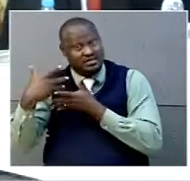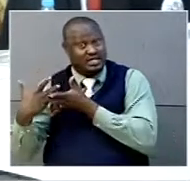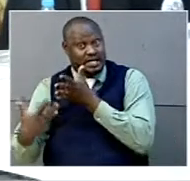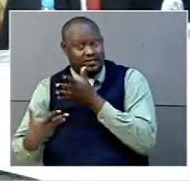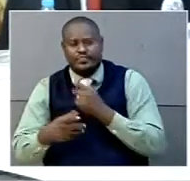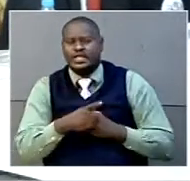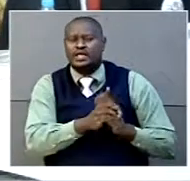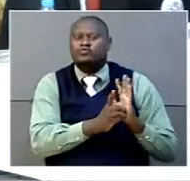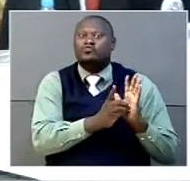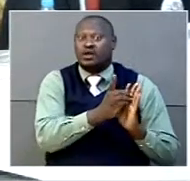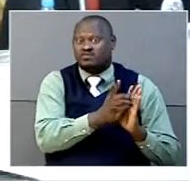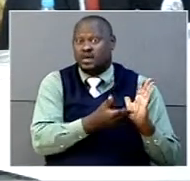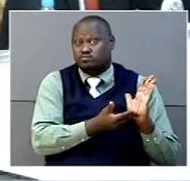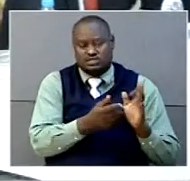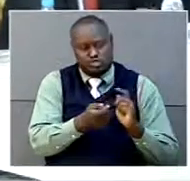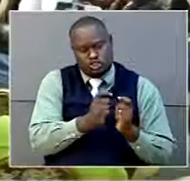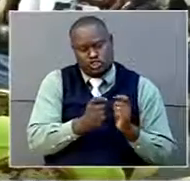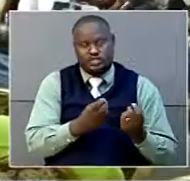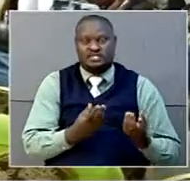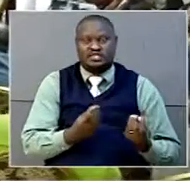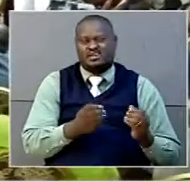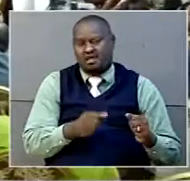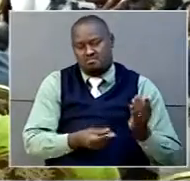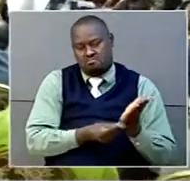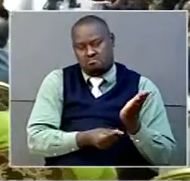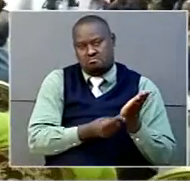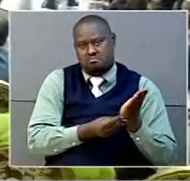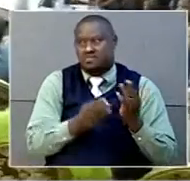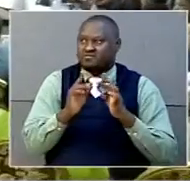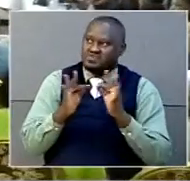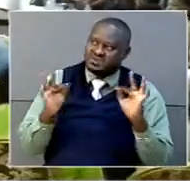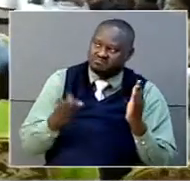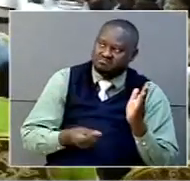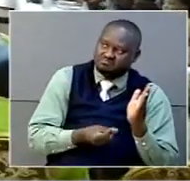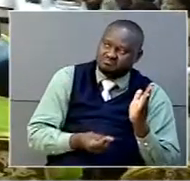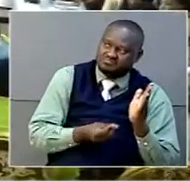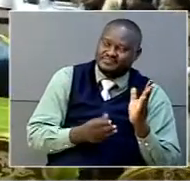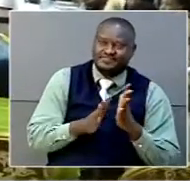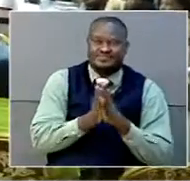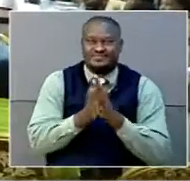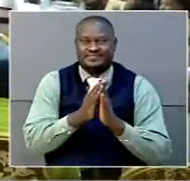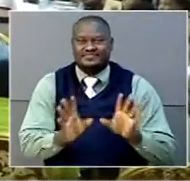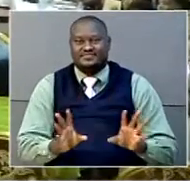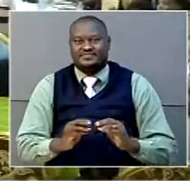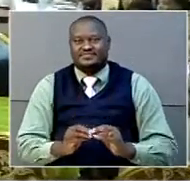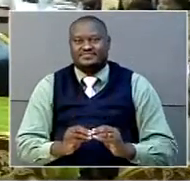that can be subjected to changes. Dokas Kimono and Gloria Gwita Vinji, UBC News.